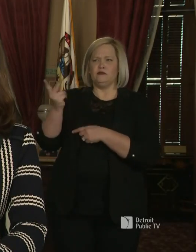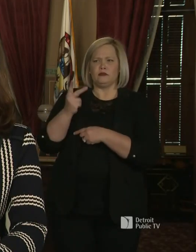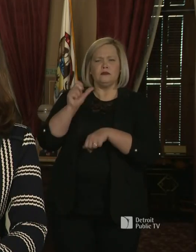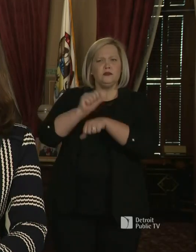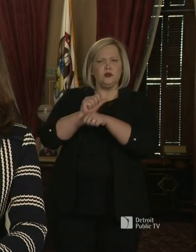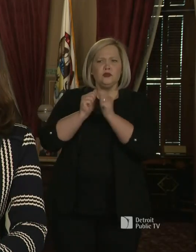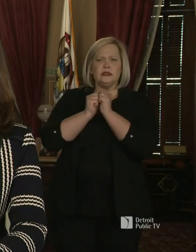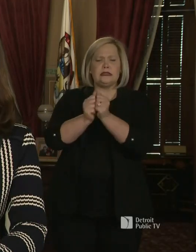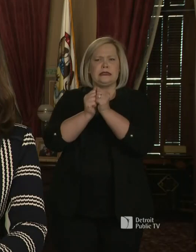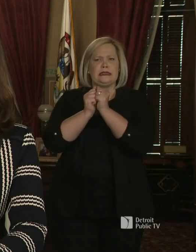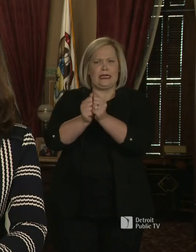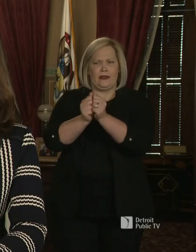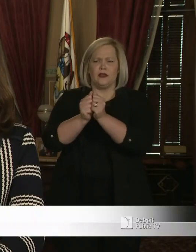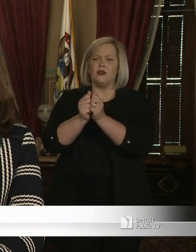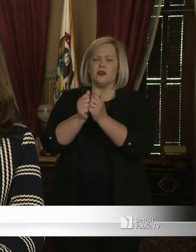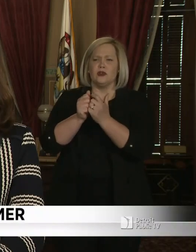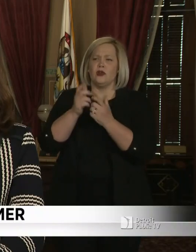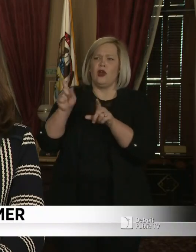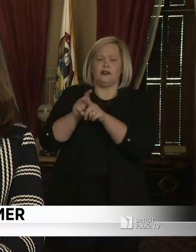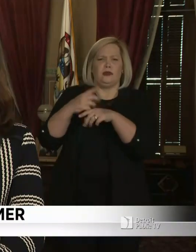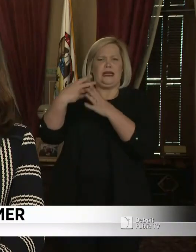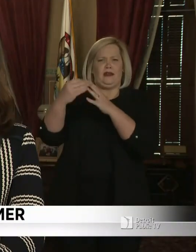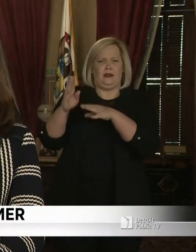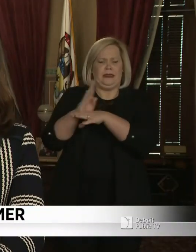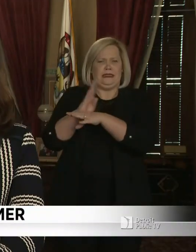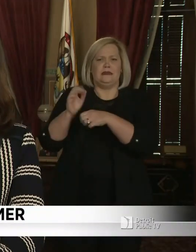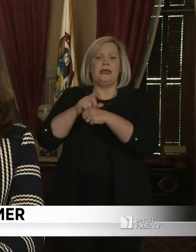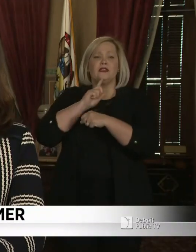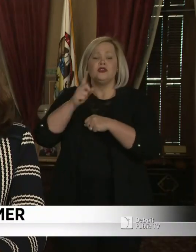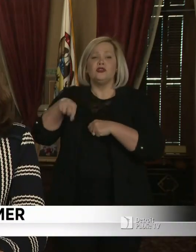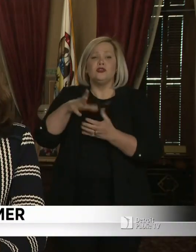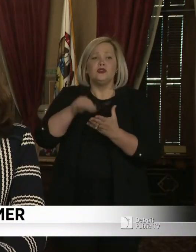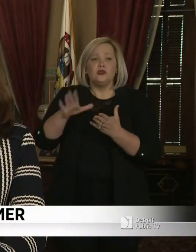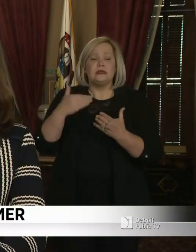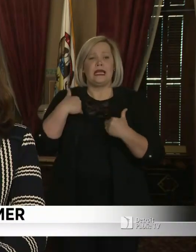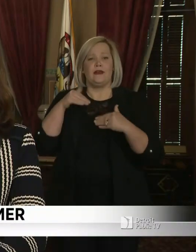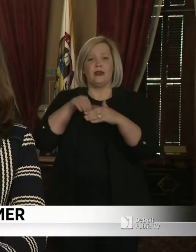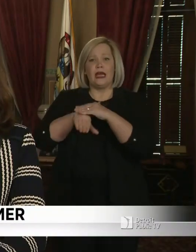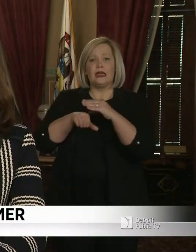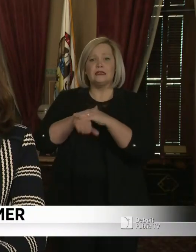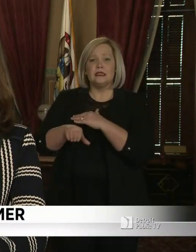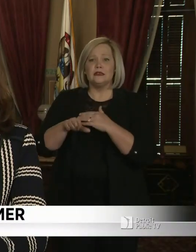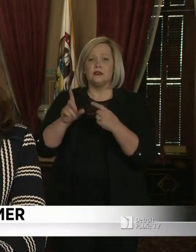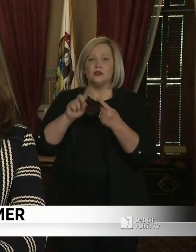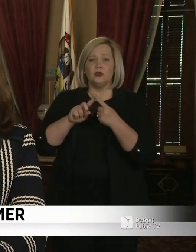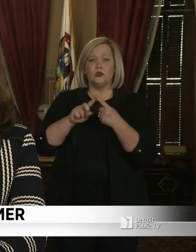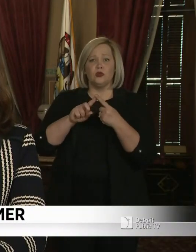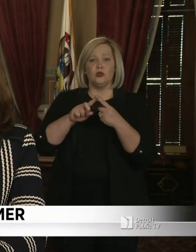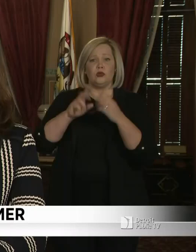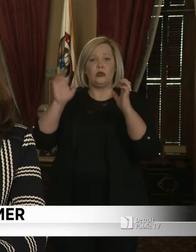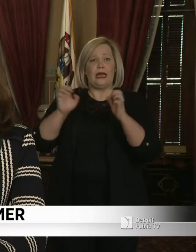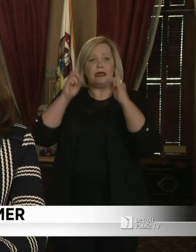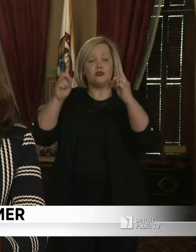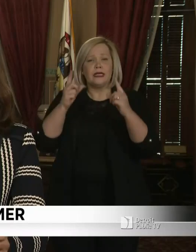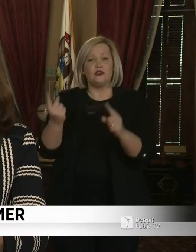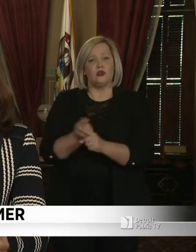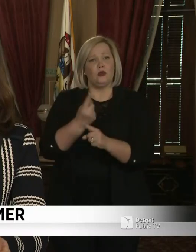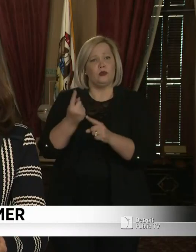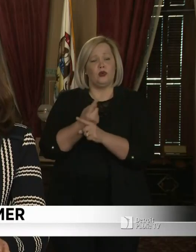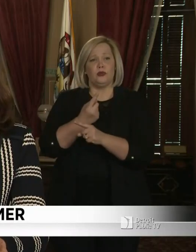in the private sector and philanthropy to ensure that kids can have some access to educationally appropriate